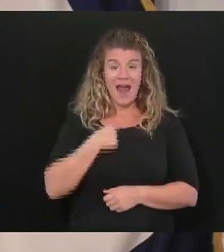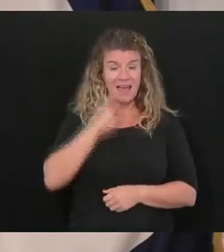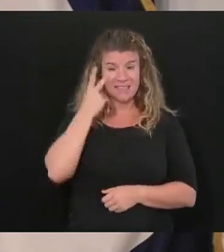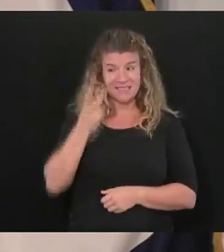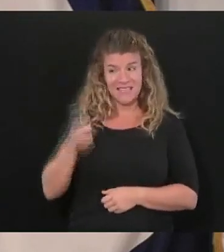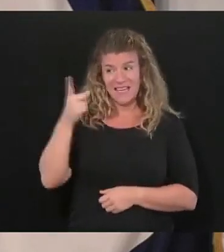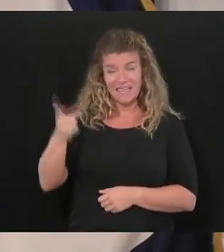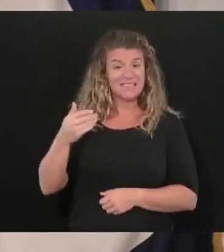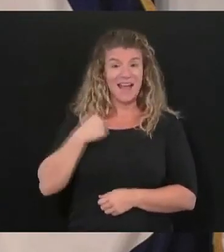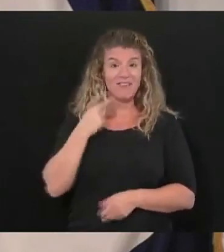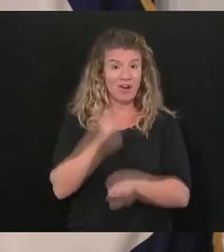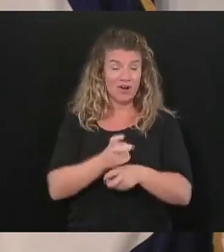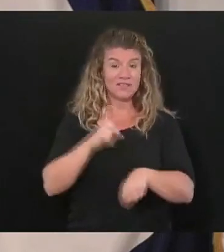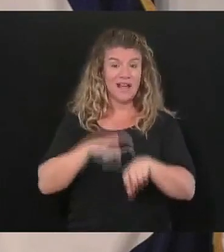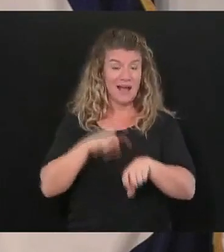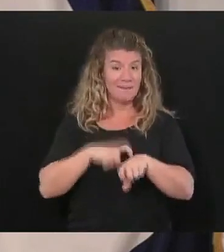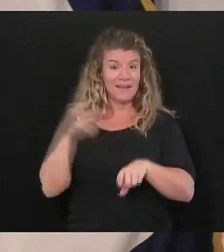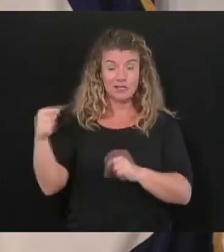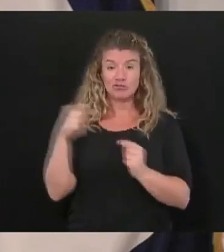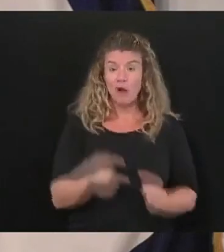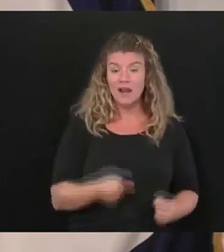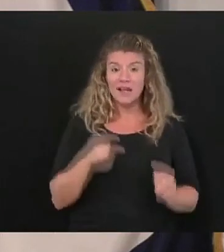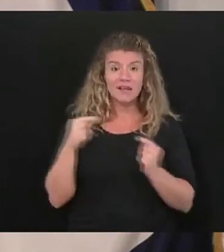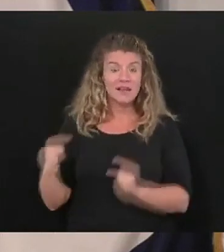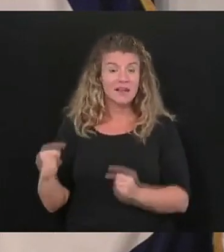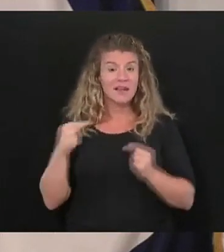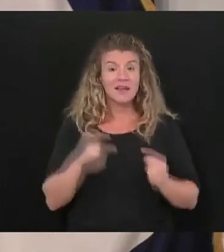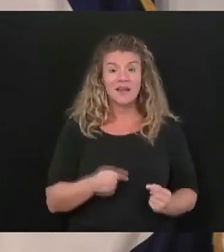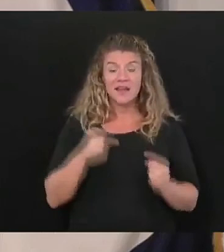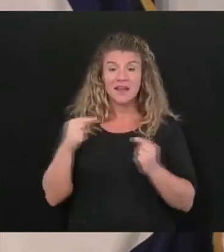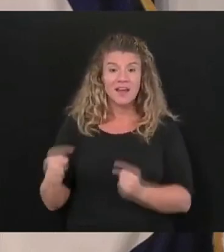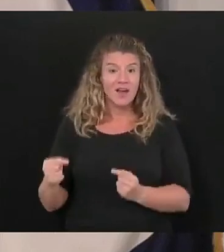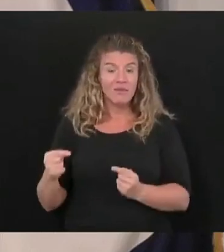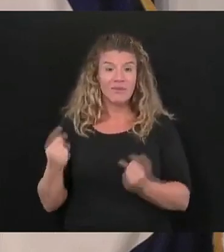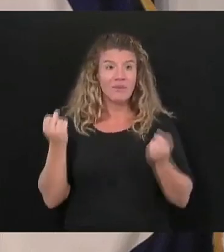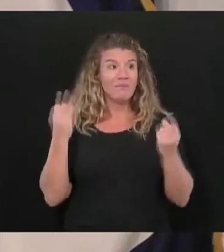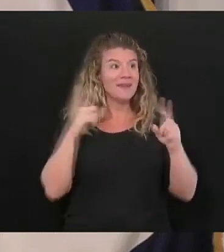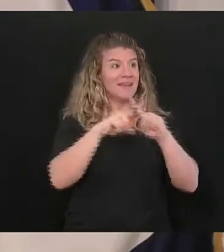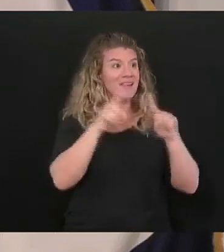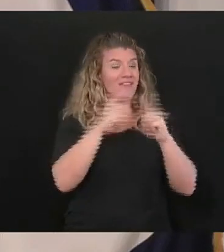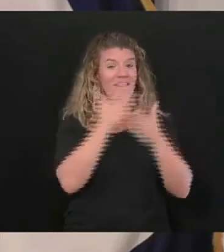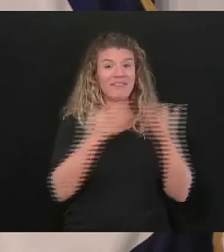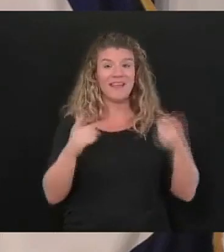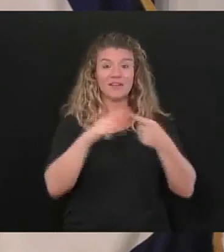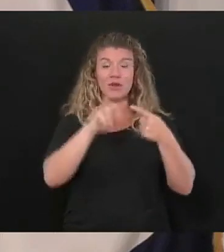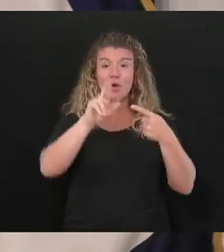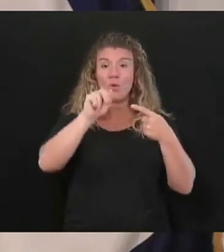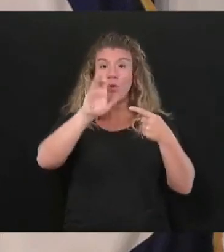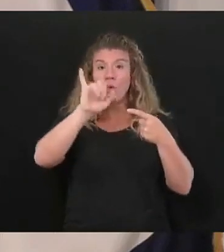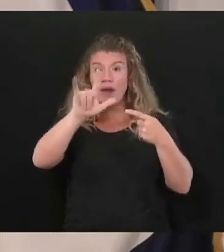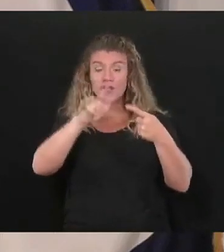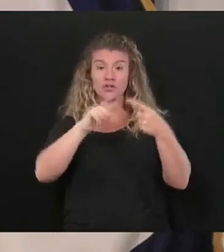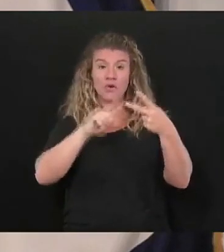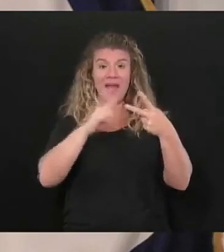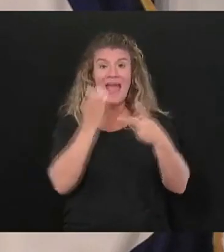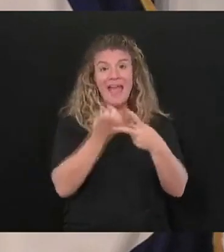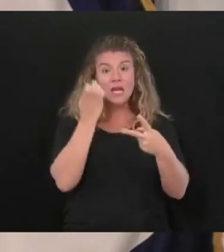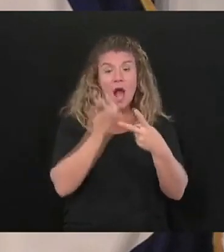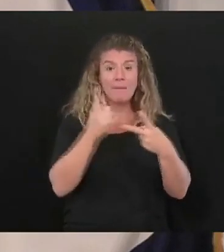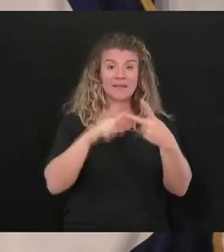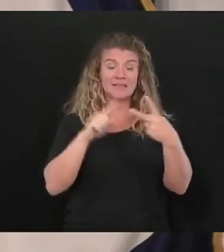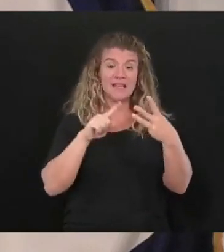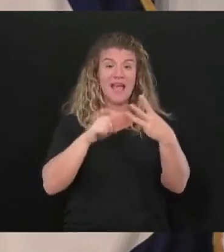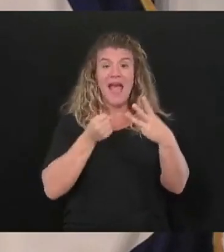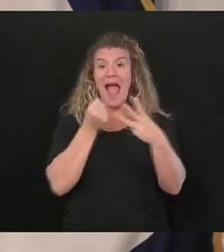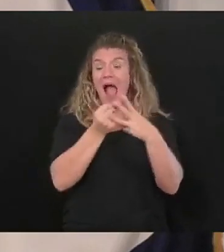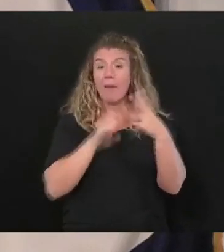to man he's struggling with racial unrest he's struggling with economics he's struggling with outbreaks